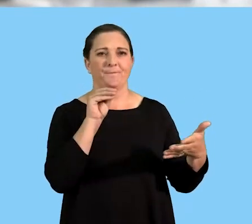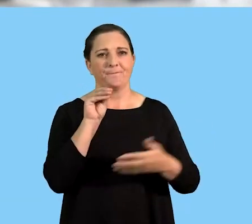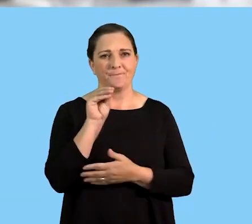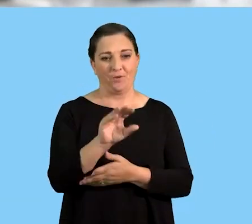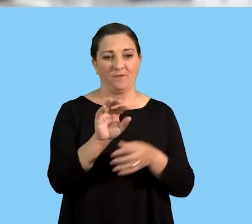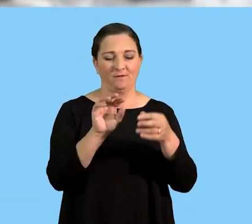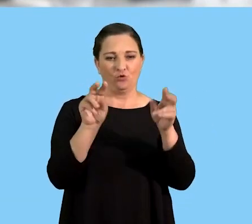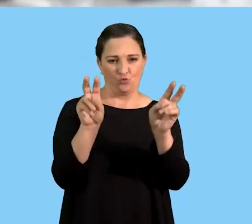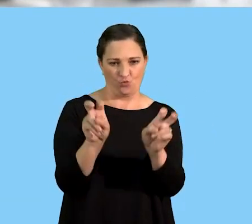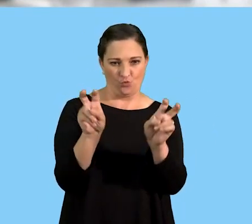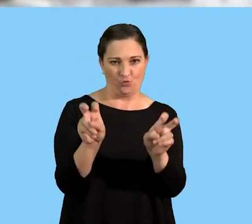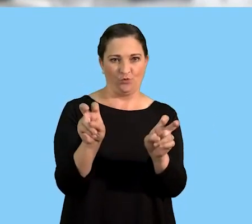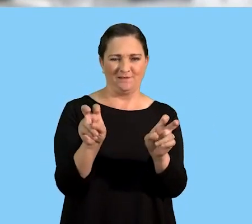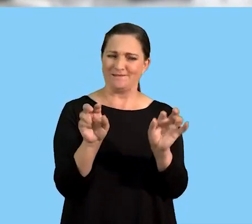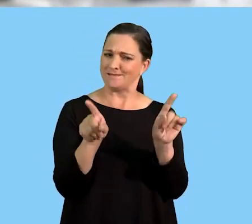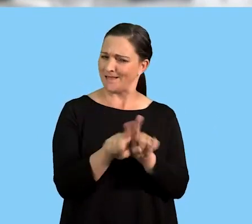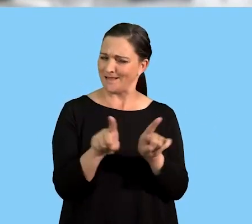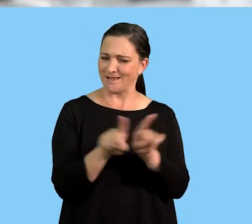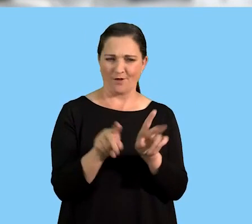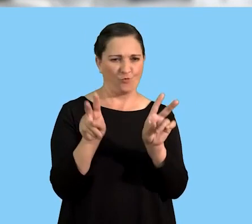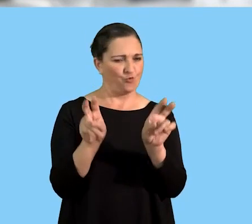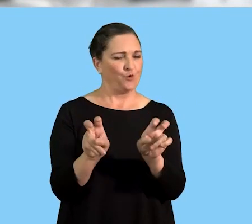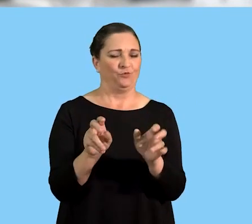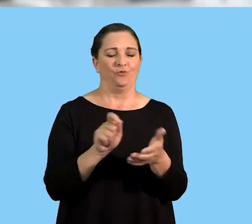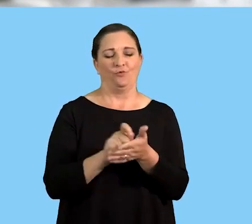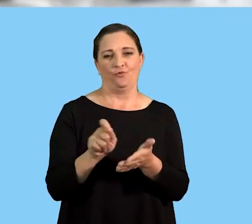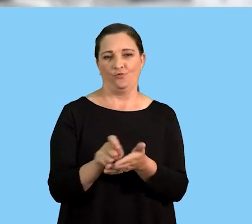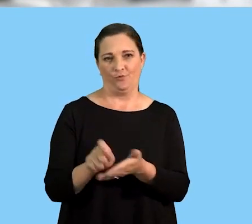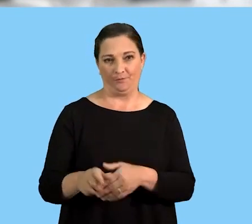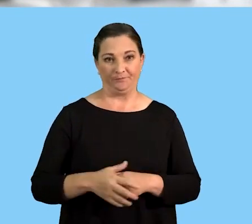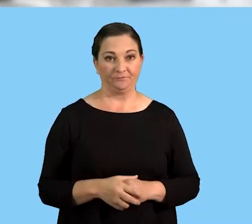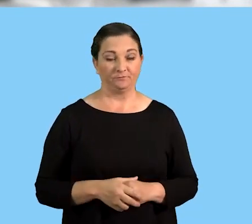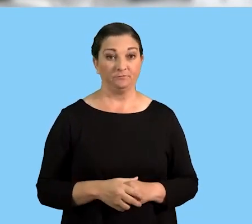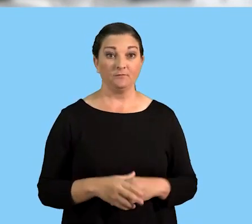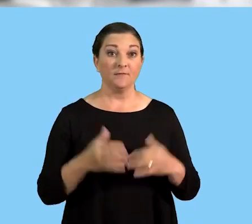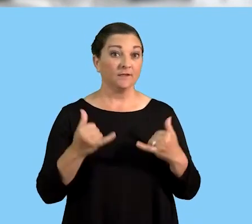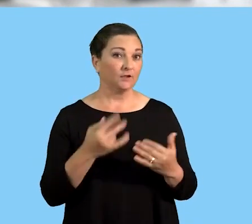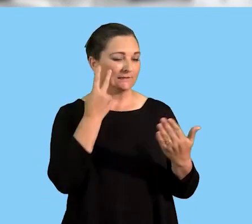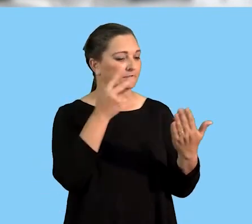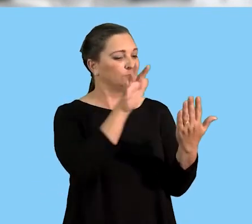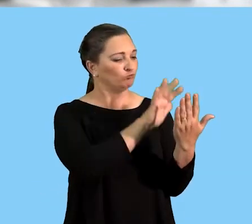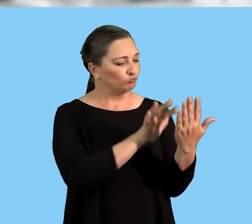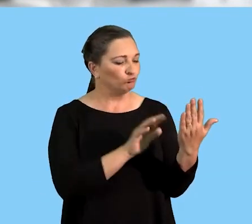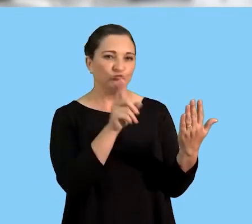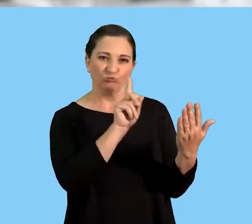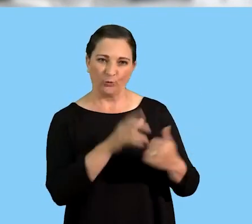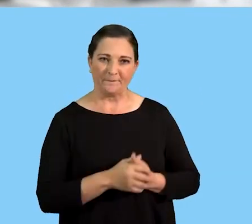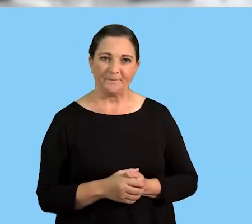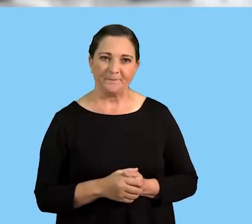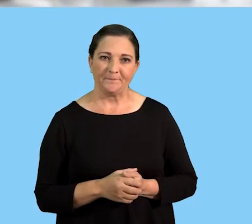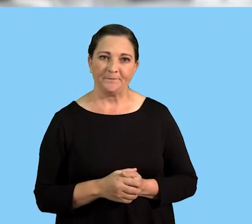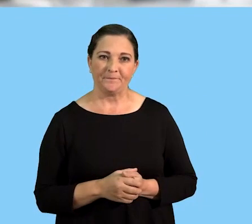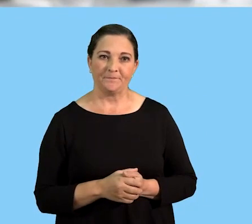from the scenario and then you write it down as it is. Now, let's go through the scenario together.